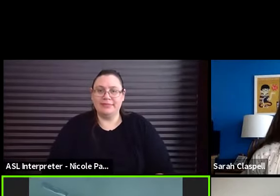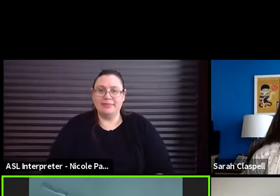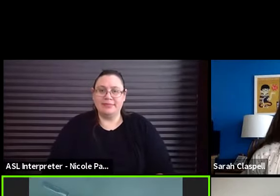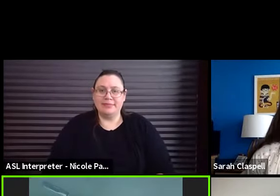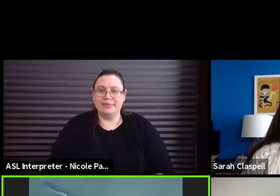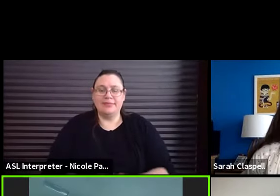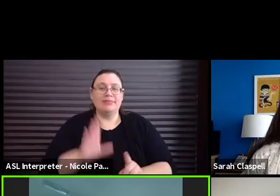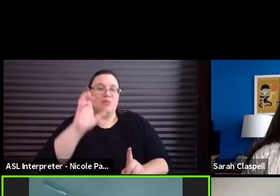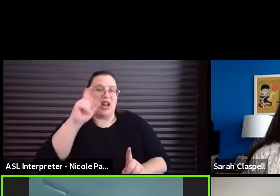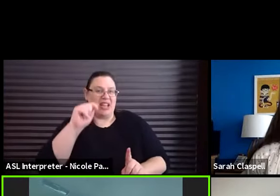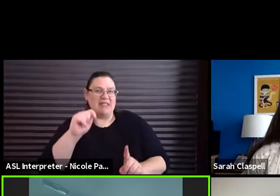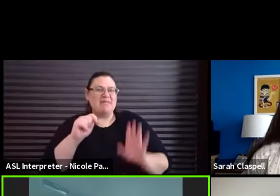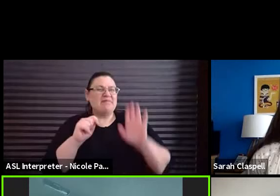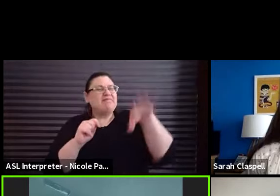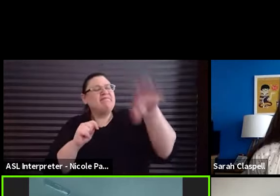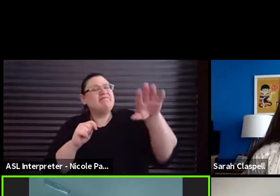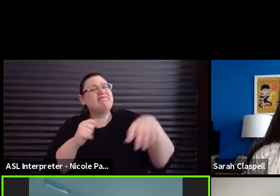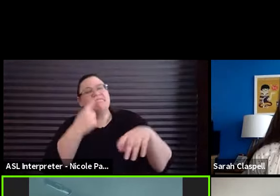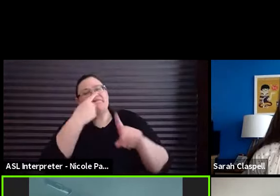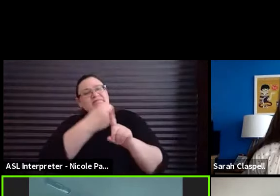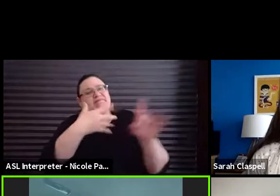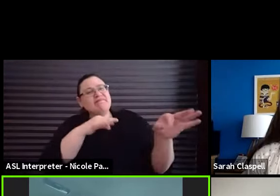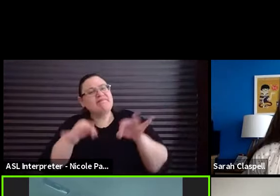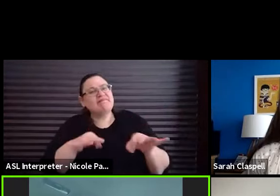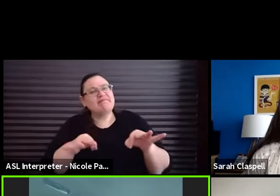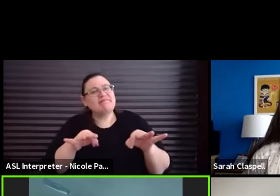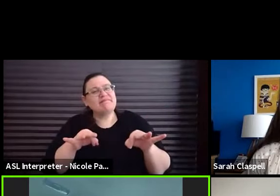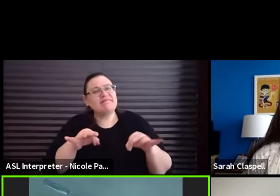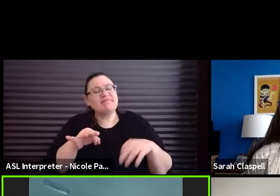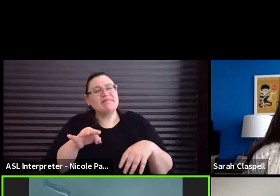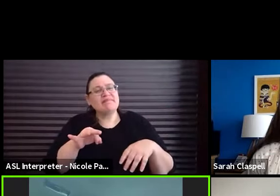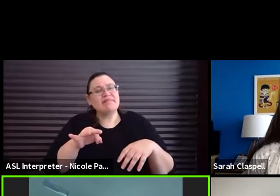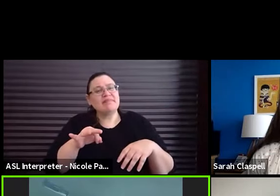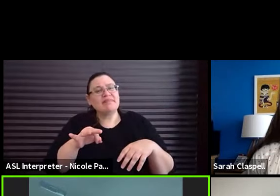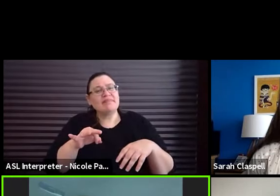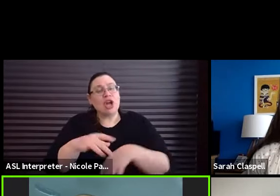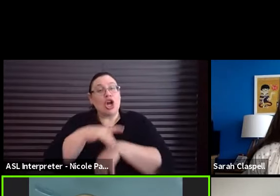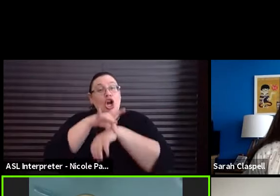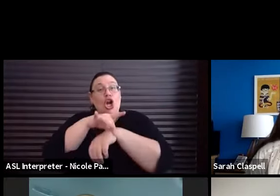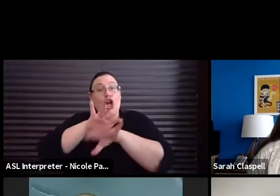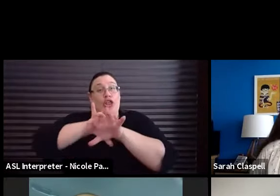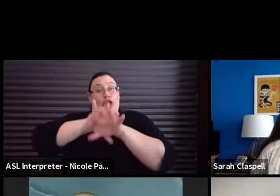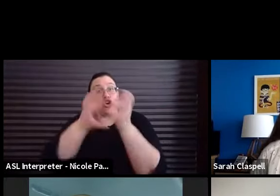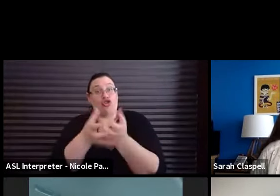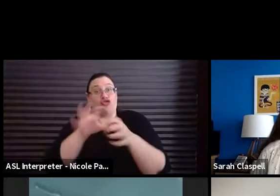Tell us about the, the layers of the, of the earth's crust.